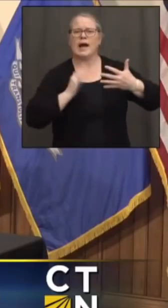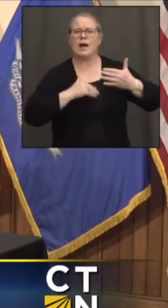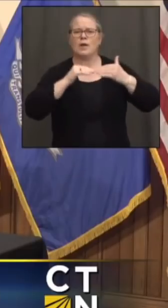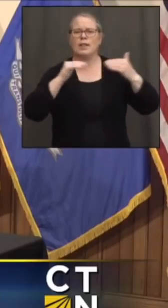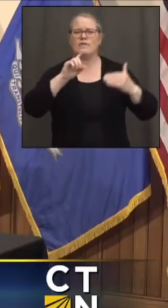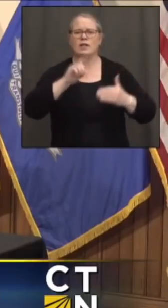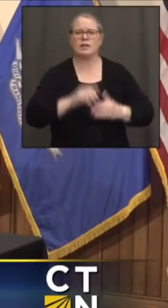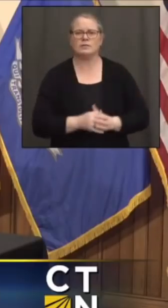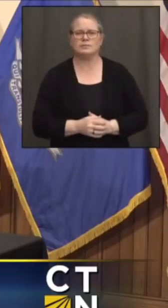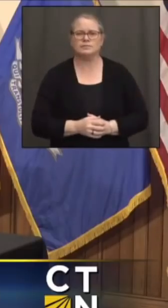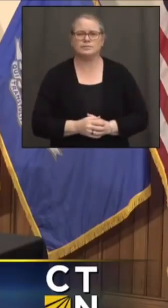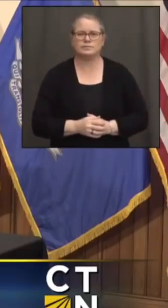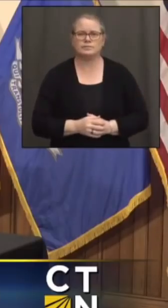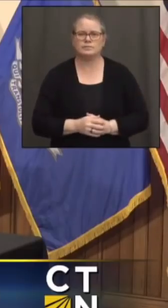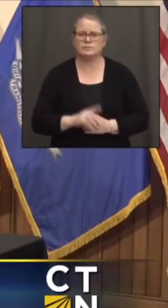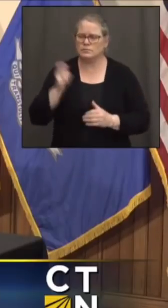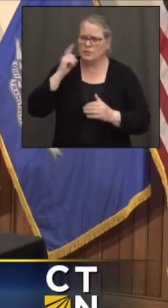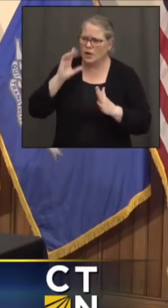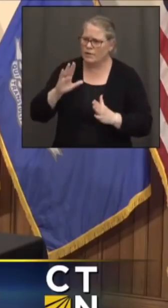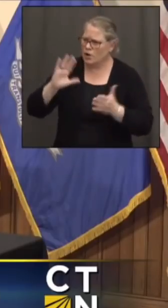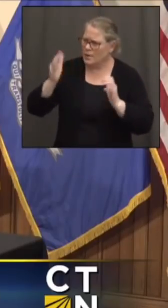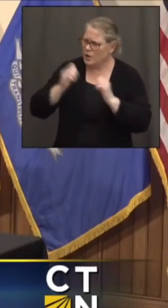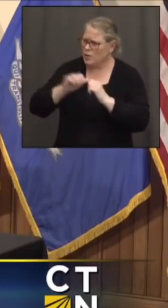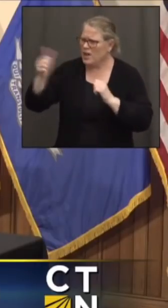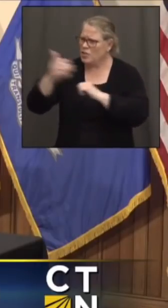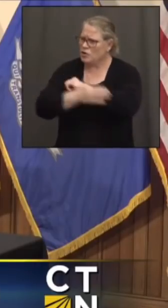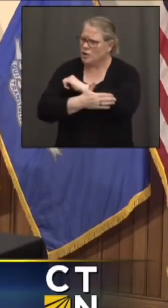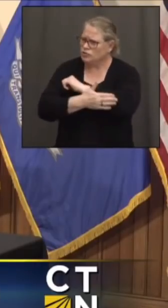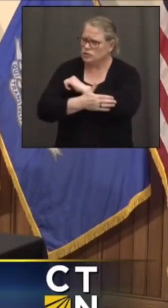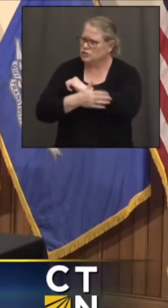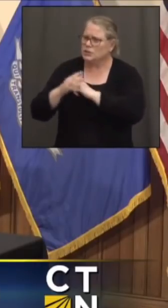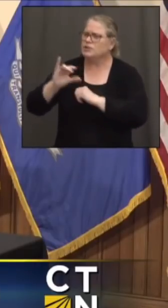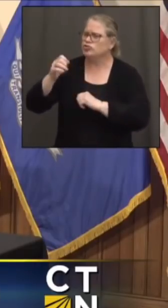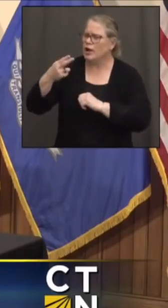Compared to other countries or – go ahead, Josh. Compared to other states.